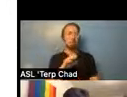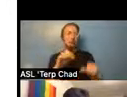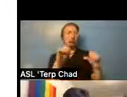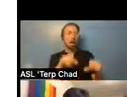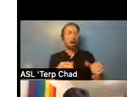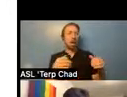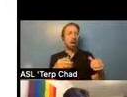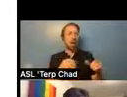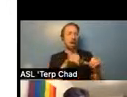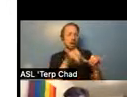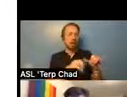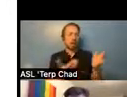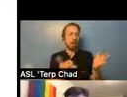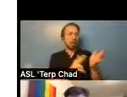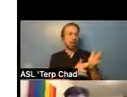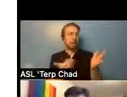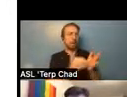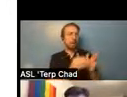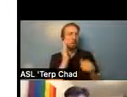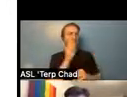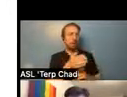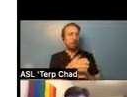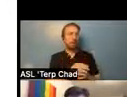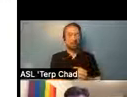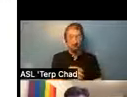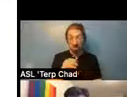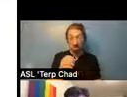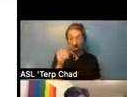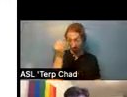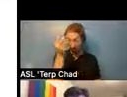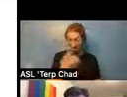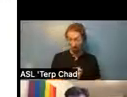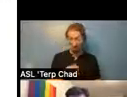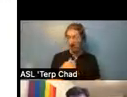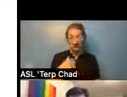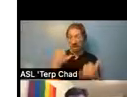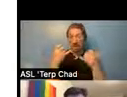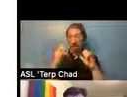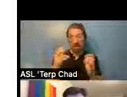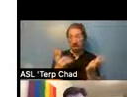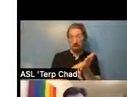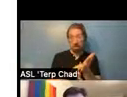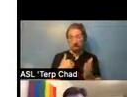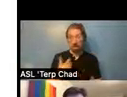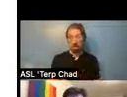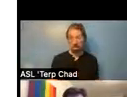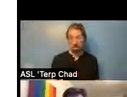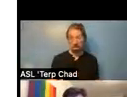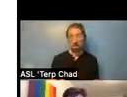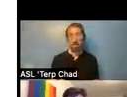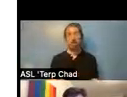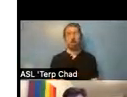lease, which I still haven't got yet, actually. But, um, and, you know, so there's all kinds of, uh, things, accessibility,